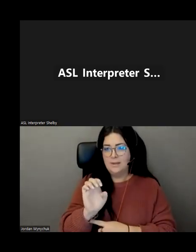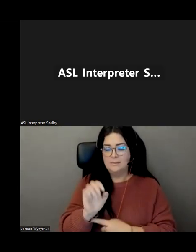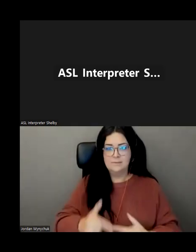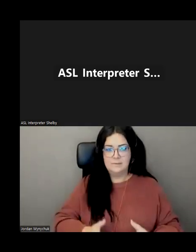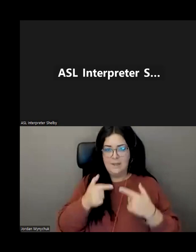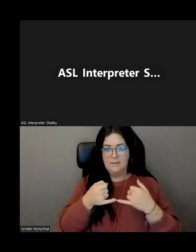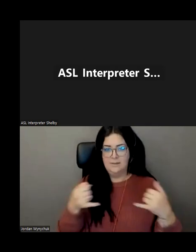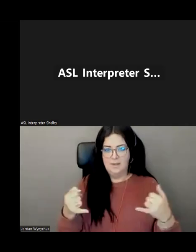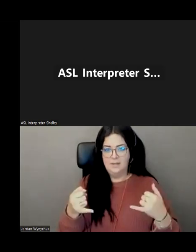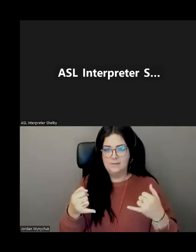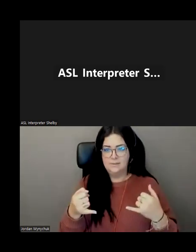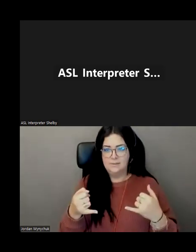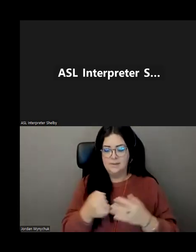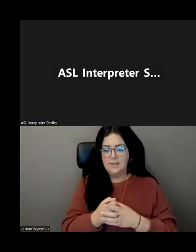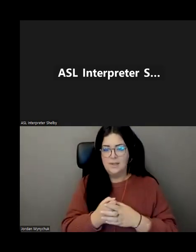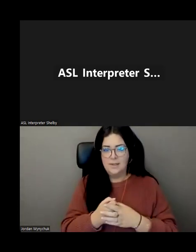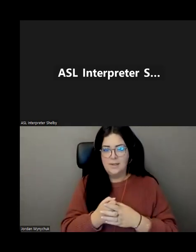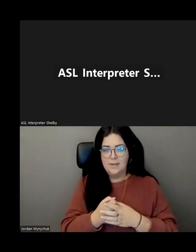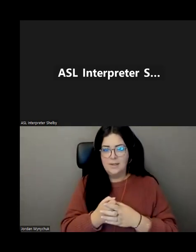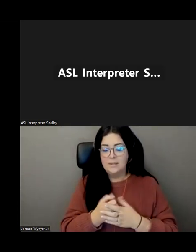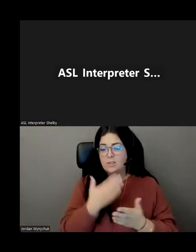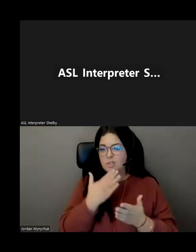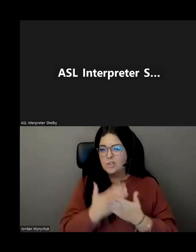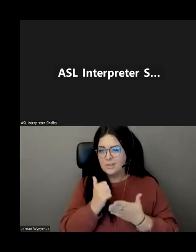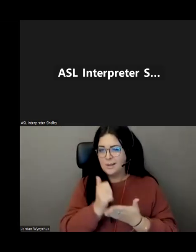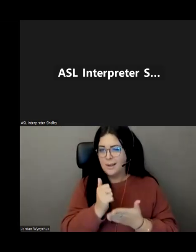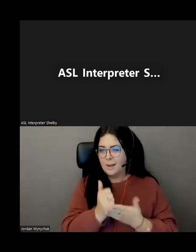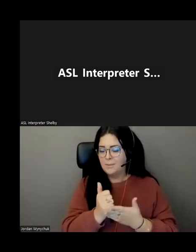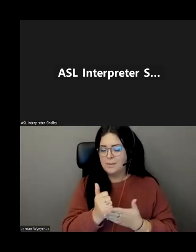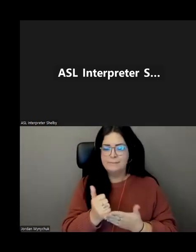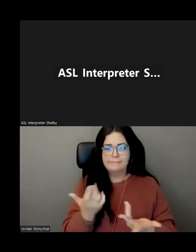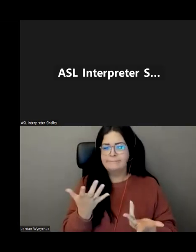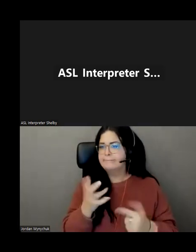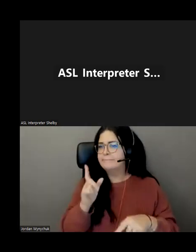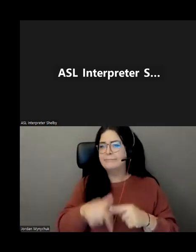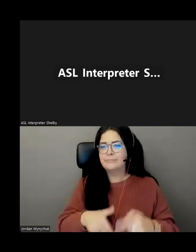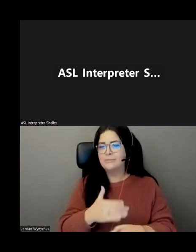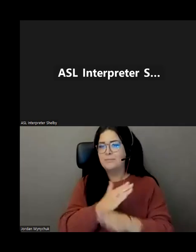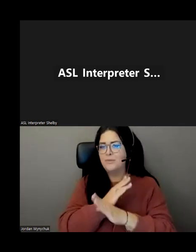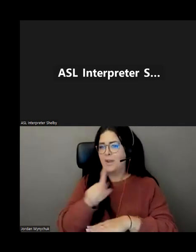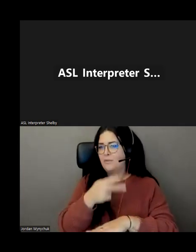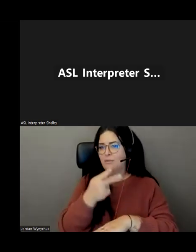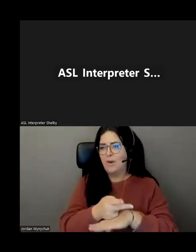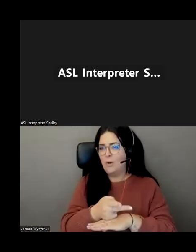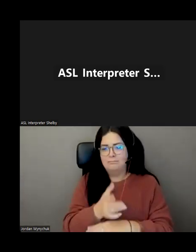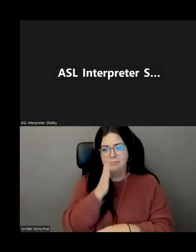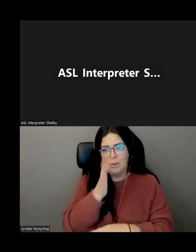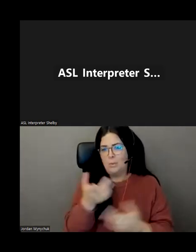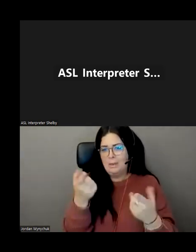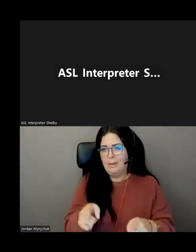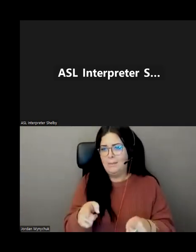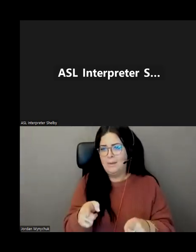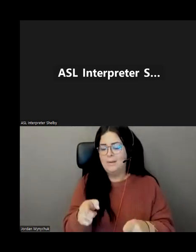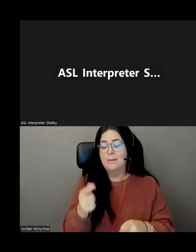you can't prevent all falls falls are gonna happen but it's really important we get you off the floor as quickly as